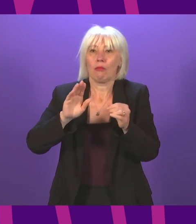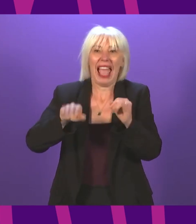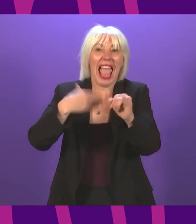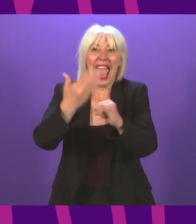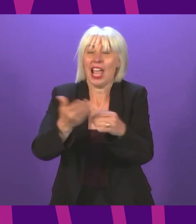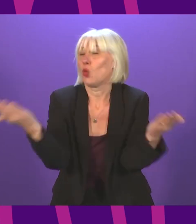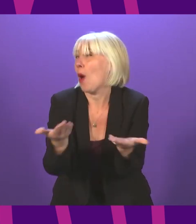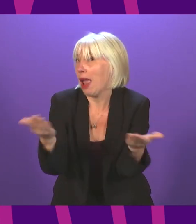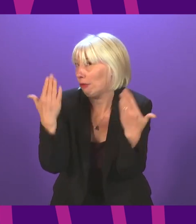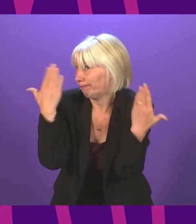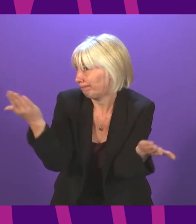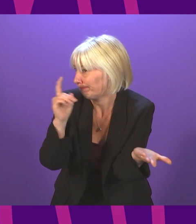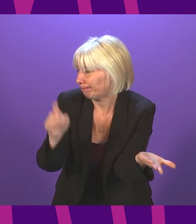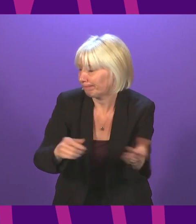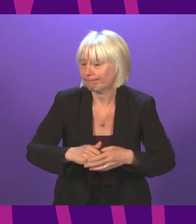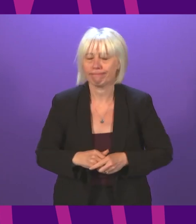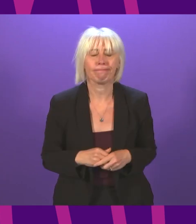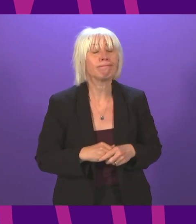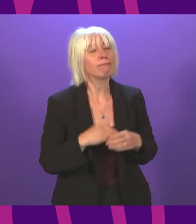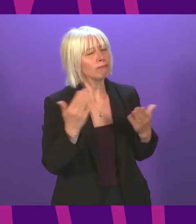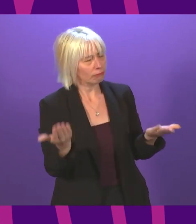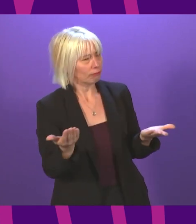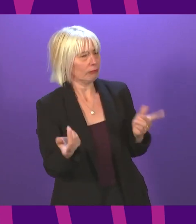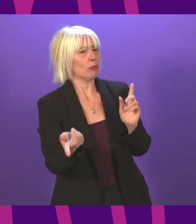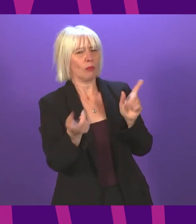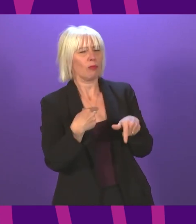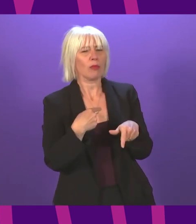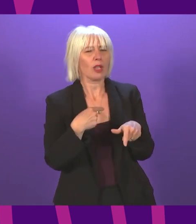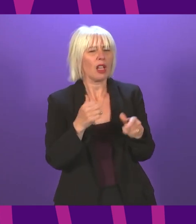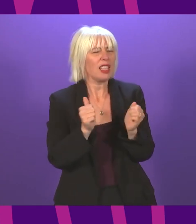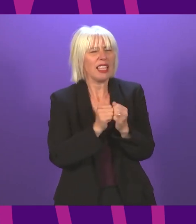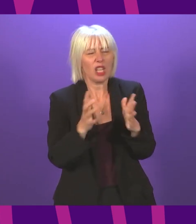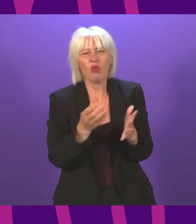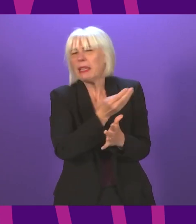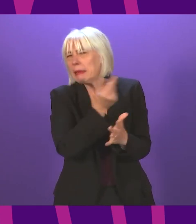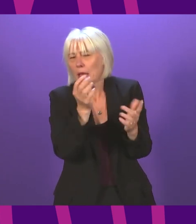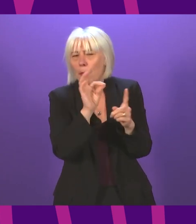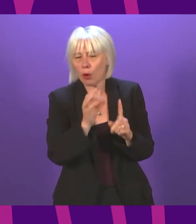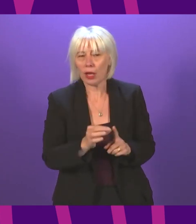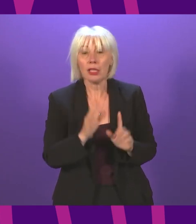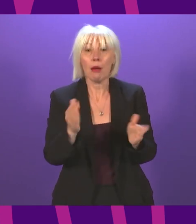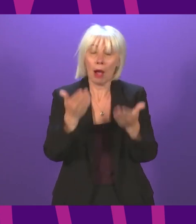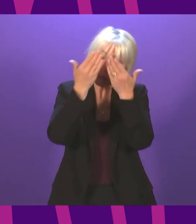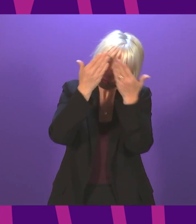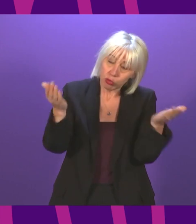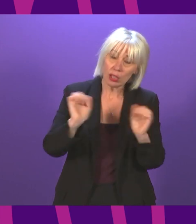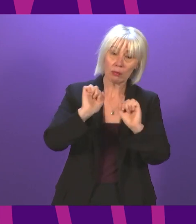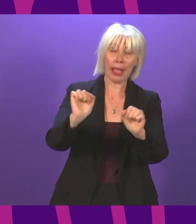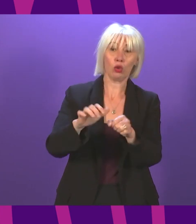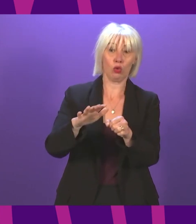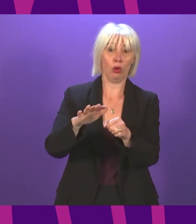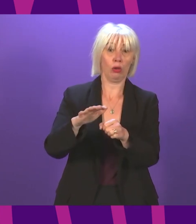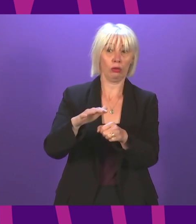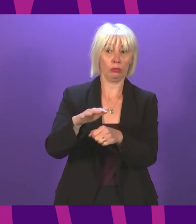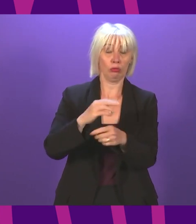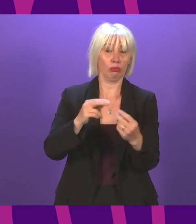First Minister. Well, can I say to Alex Cole-Hamilton, I don't agree with him on many of the points, but I've got a lot more respect for his position than I do for some